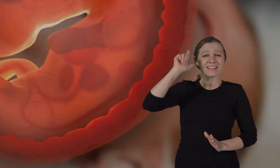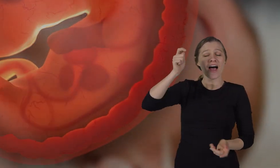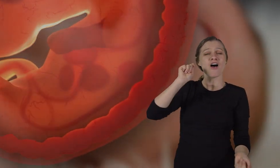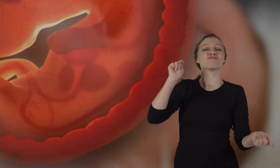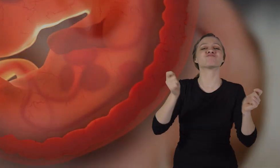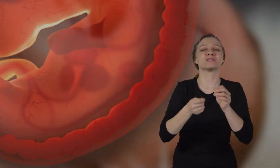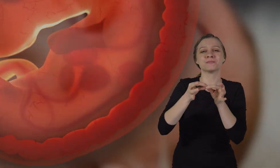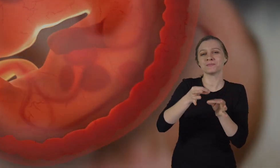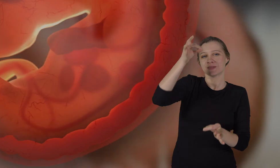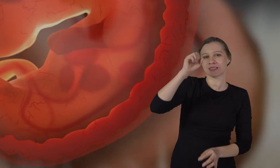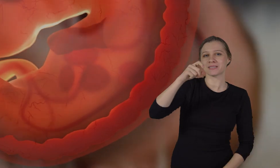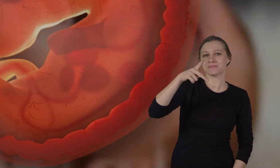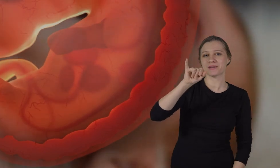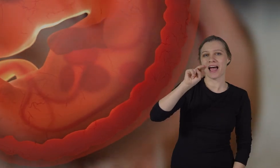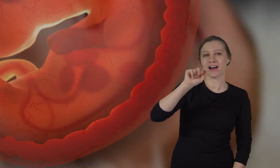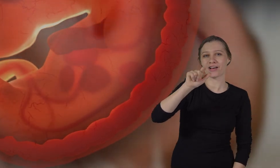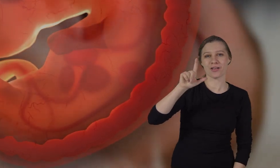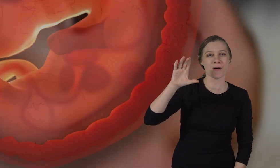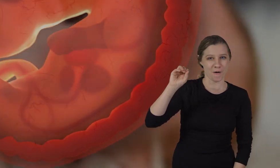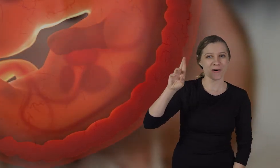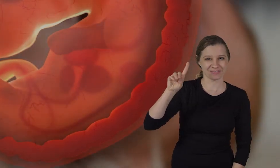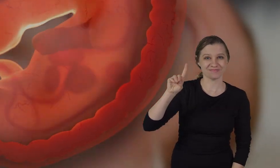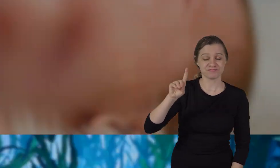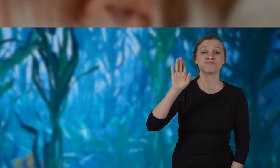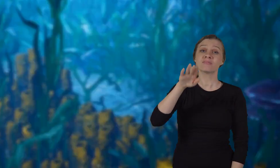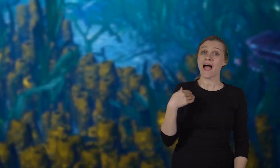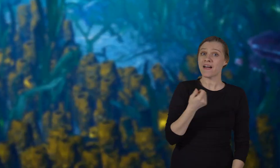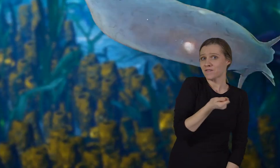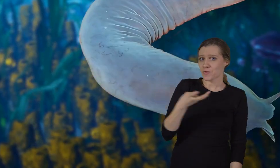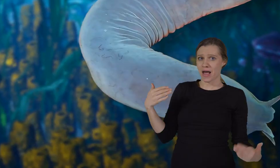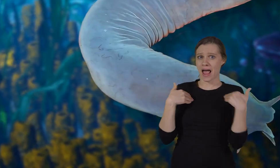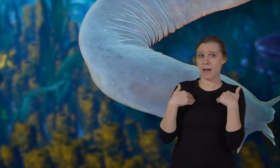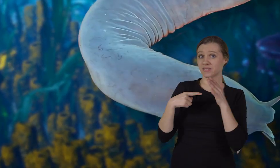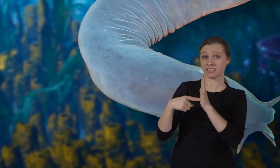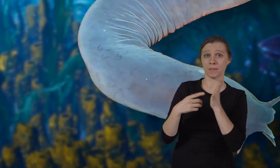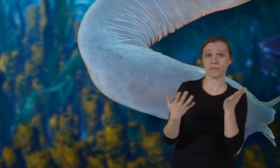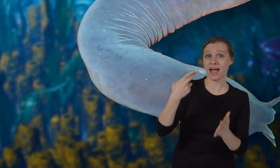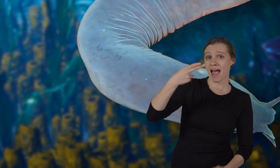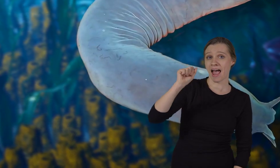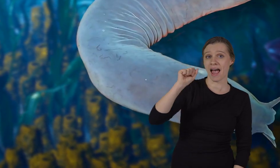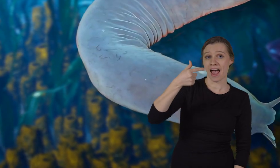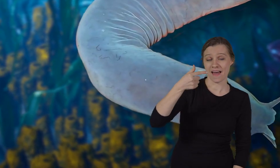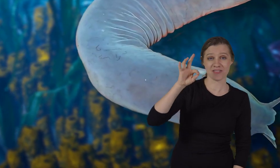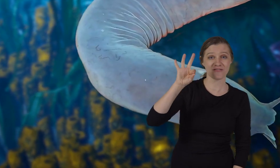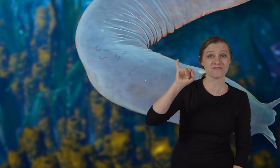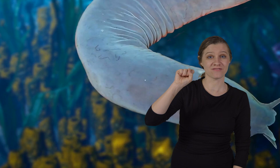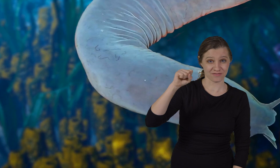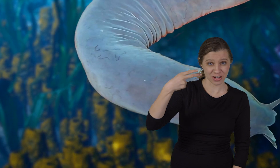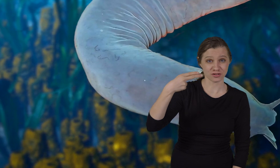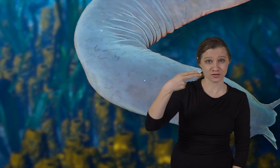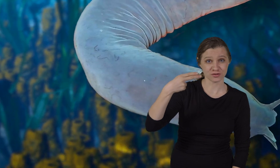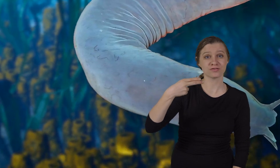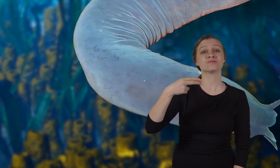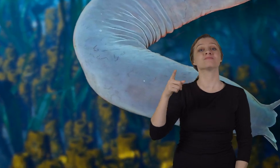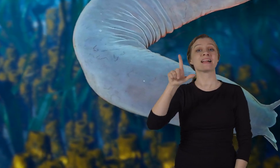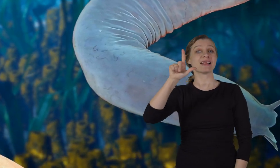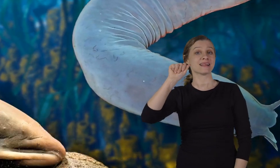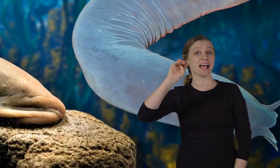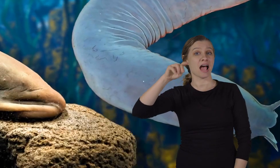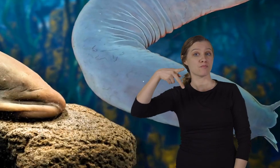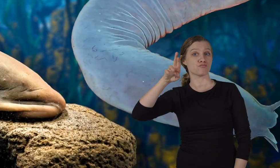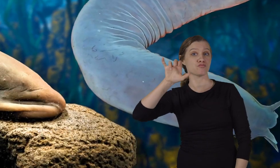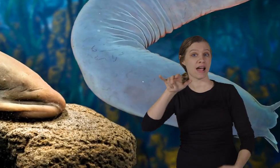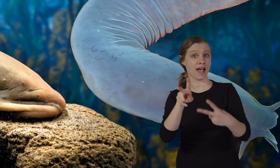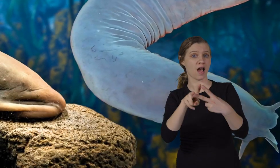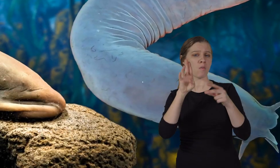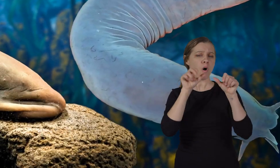which eventually becomes a spinal cord. However, there are a few animals like the hagfish and